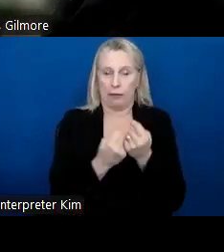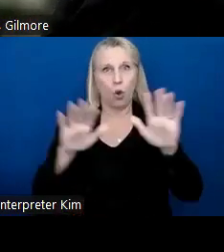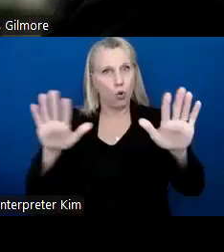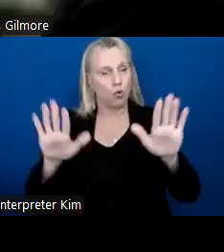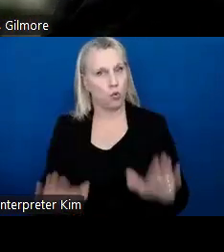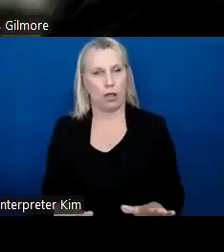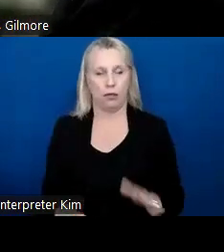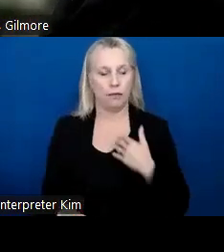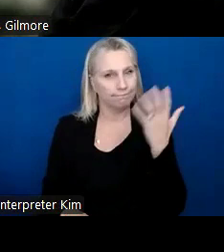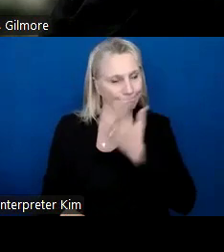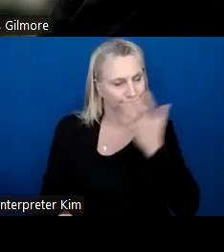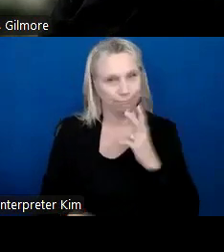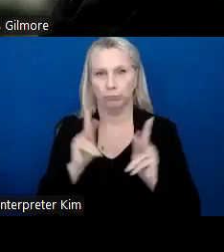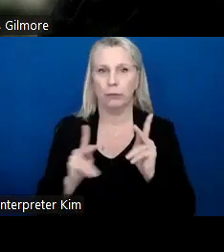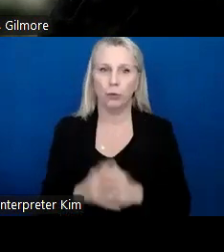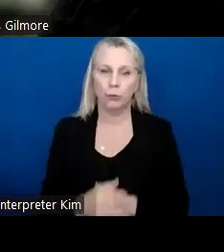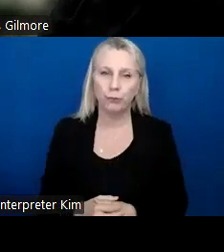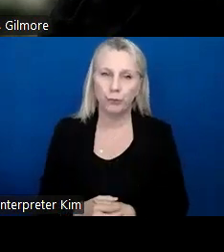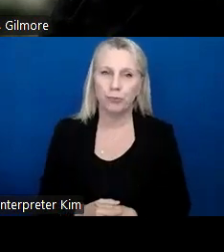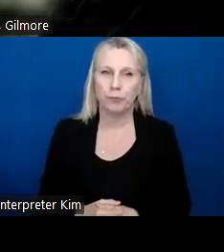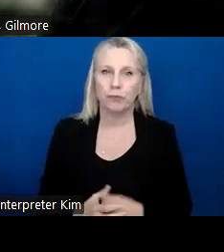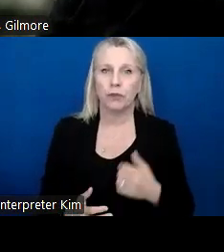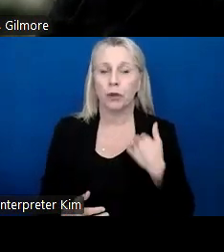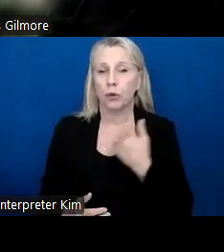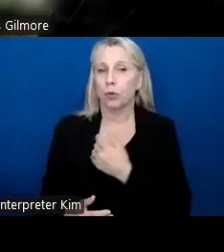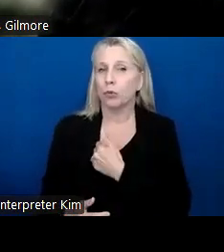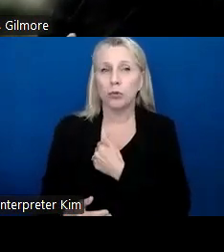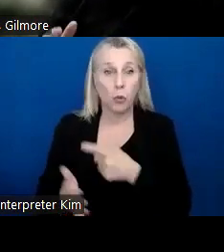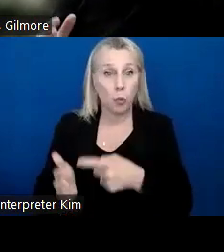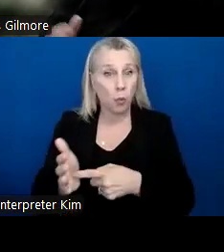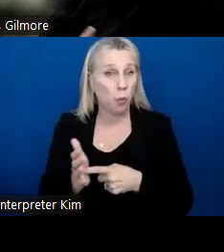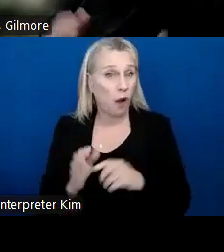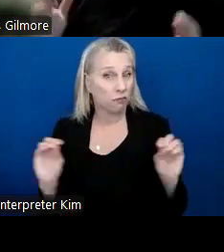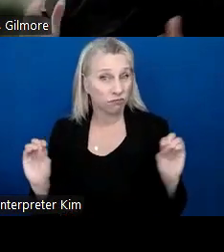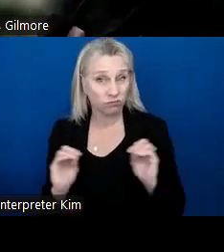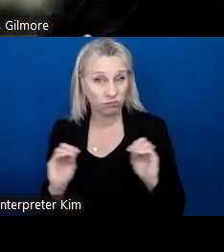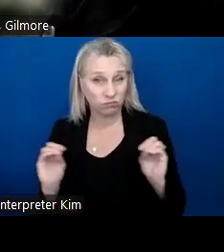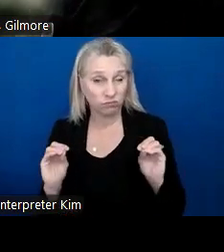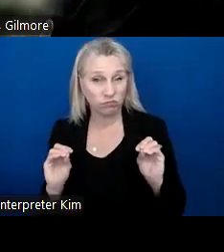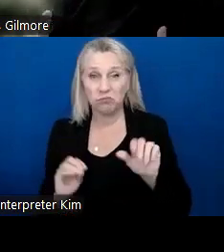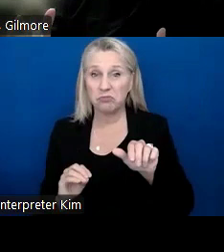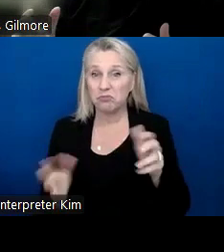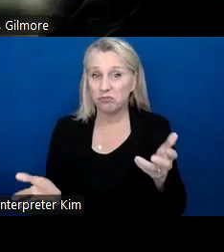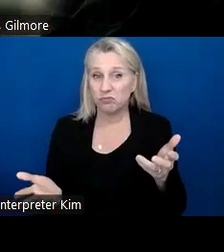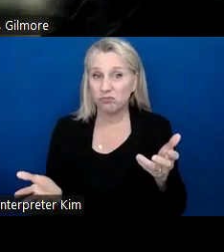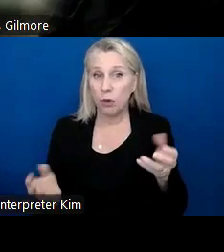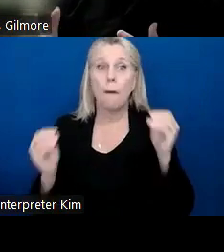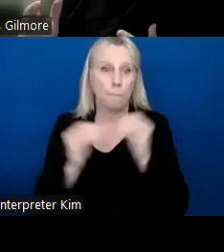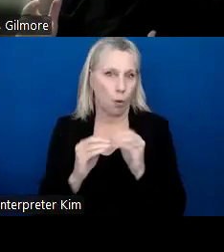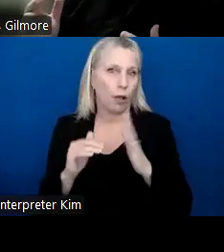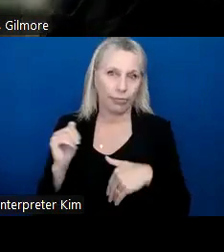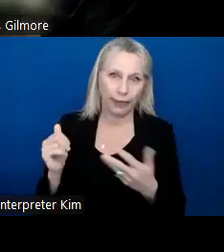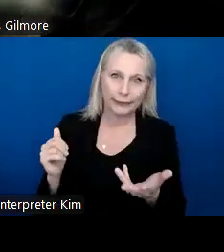people. We don't require anything beyond or anything more